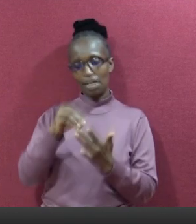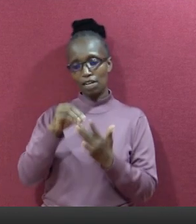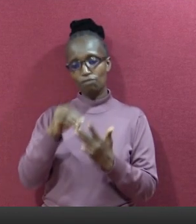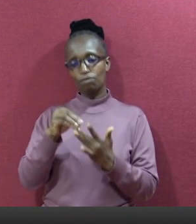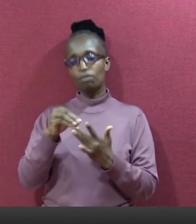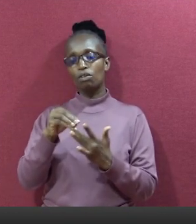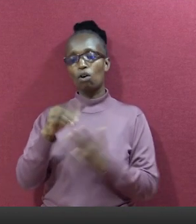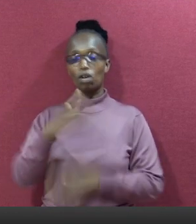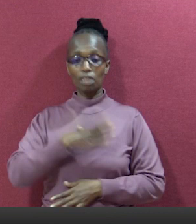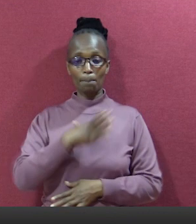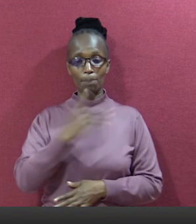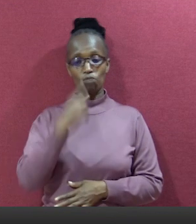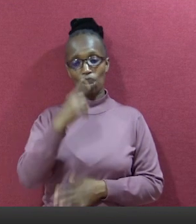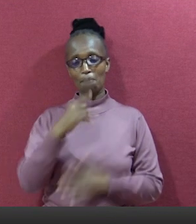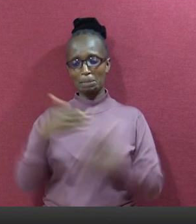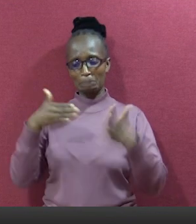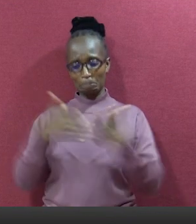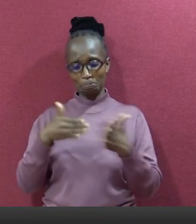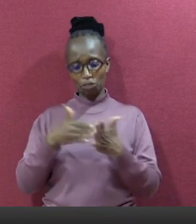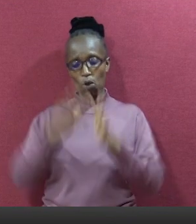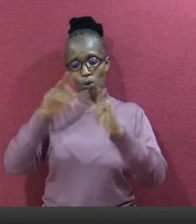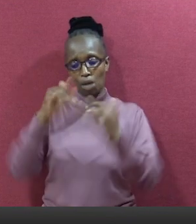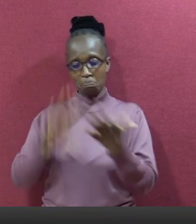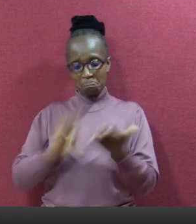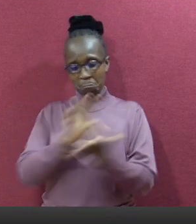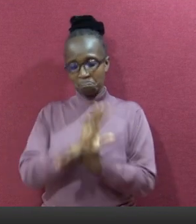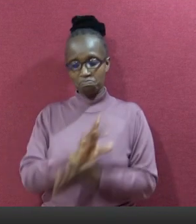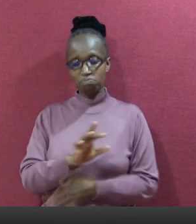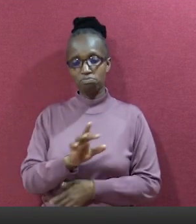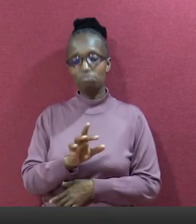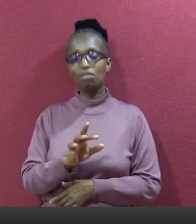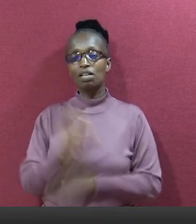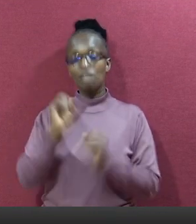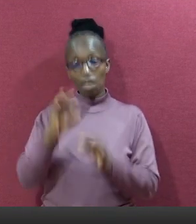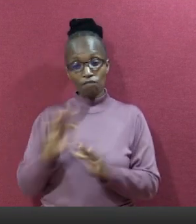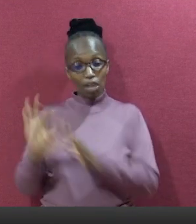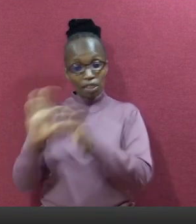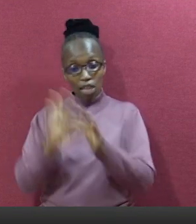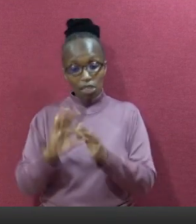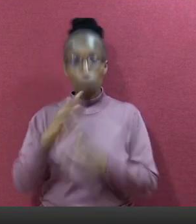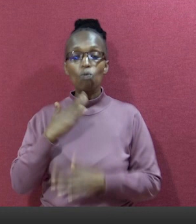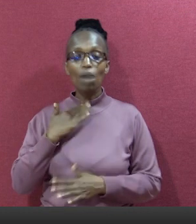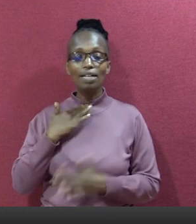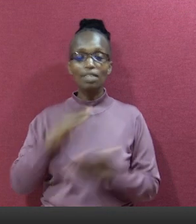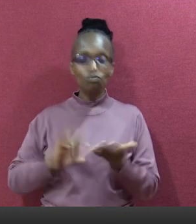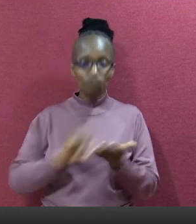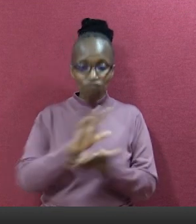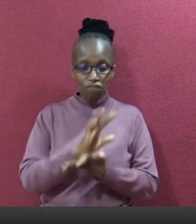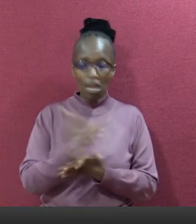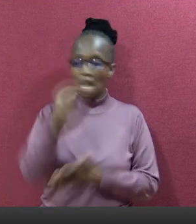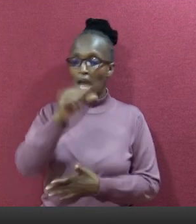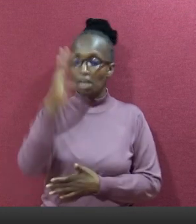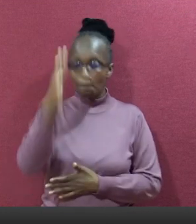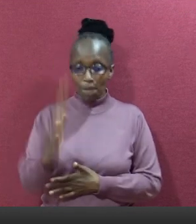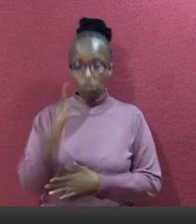waliopinga vikali pendekezo la kumungatuwa Sabina. If there is a mere coalition who wants to remove anybody from